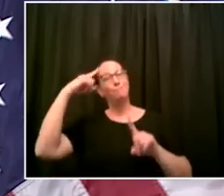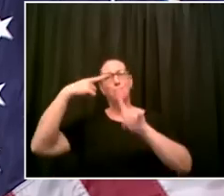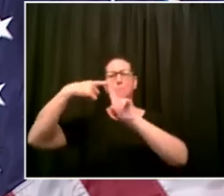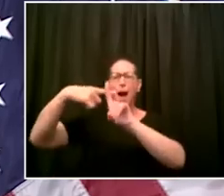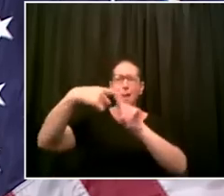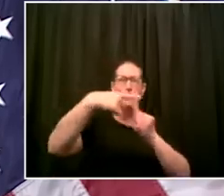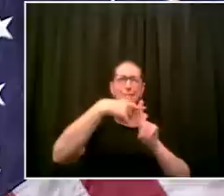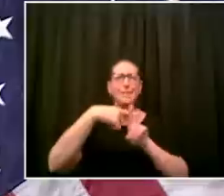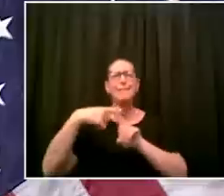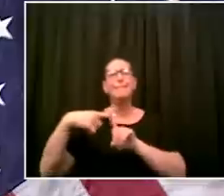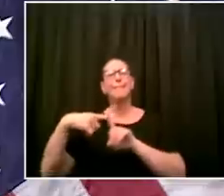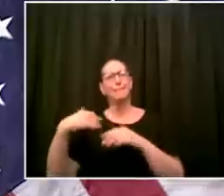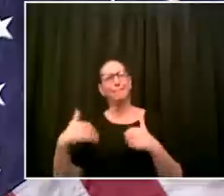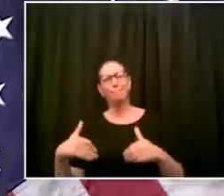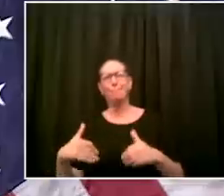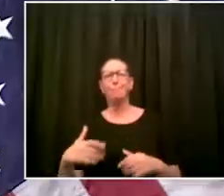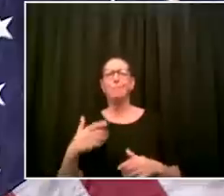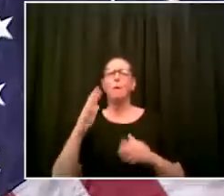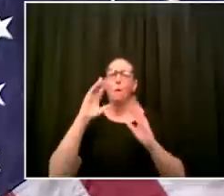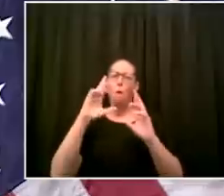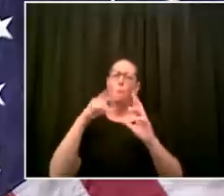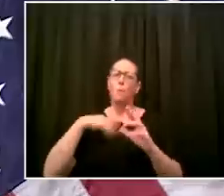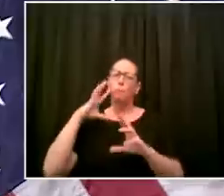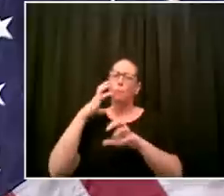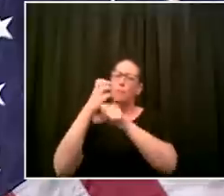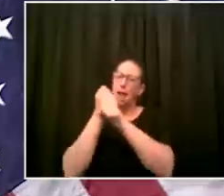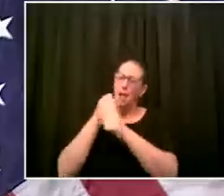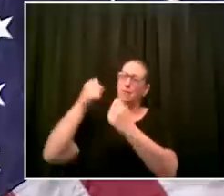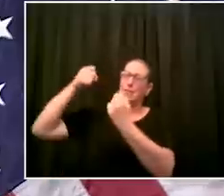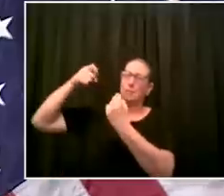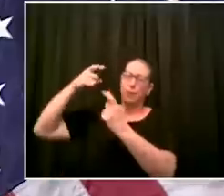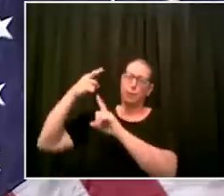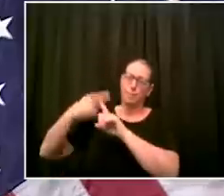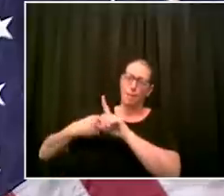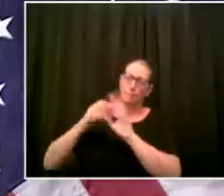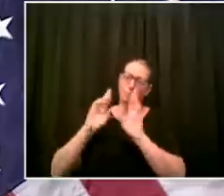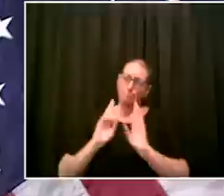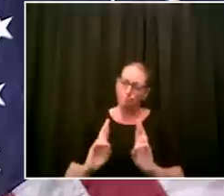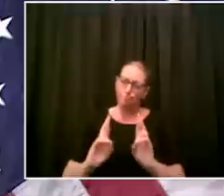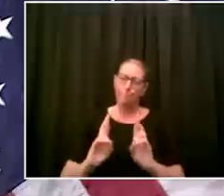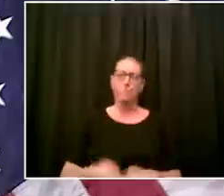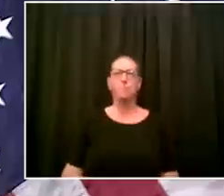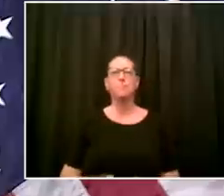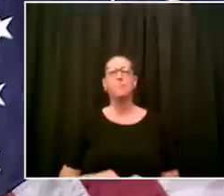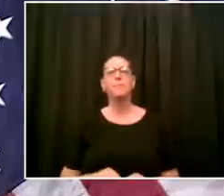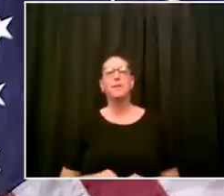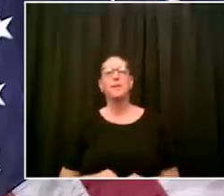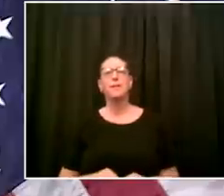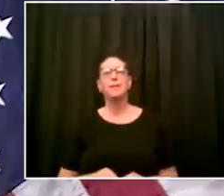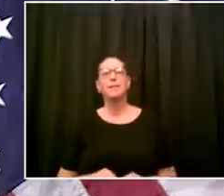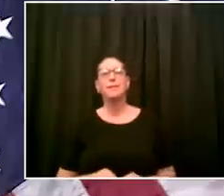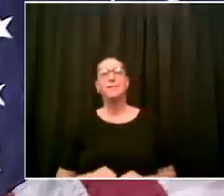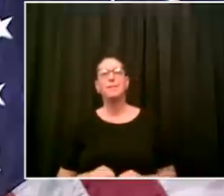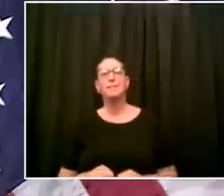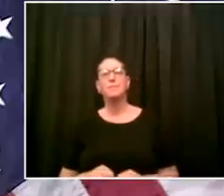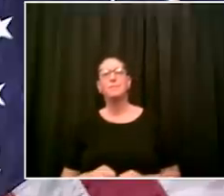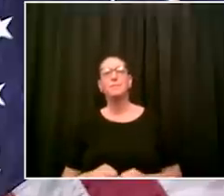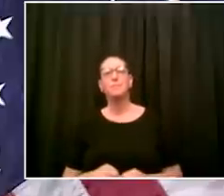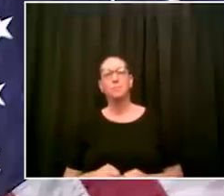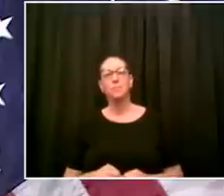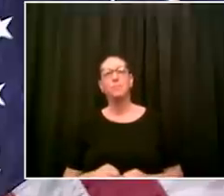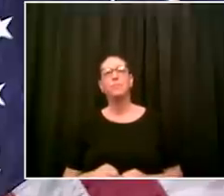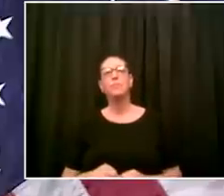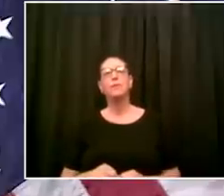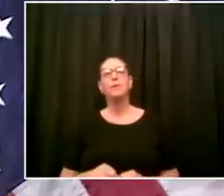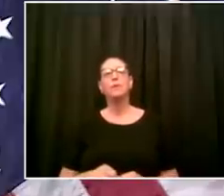the thing it should be and that's what will allow us to support our workforce and support a strong recovery here next we have julia from the